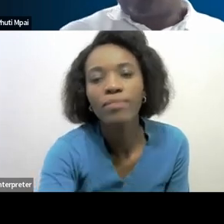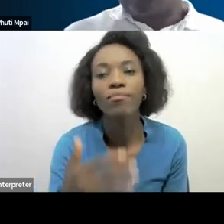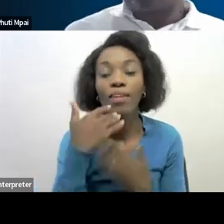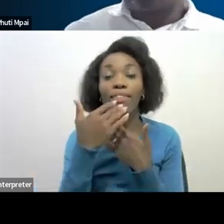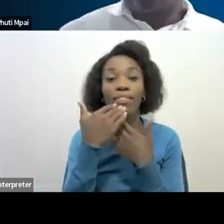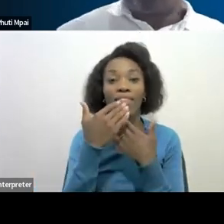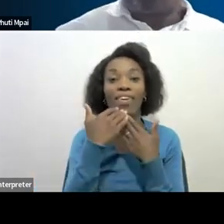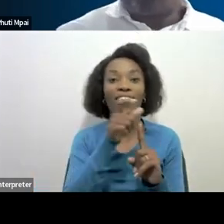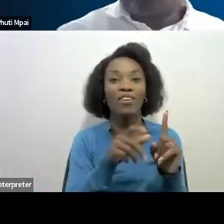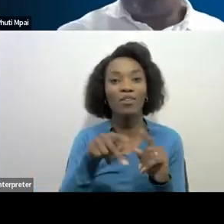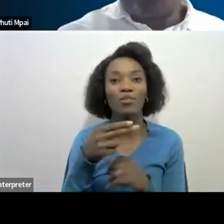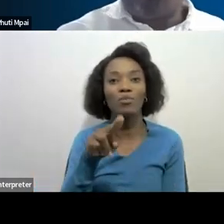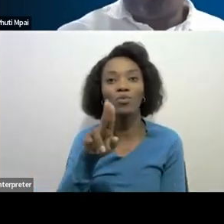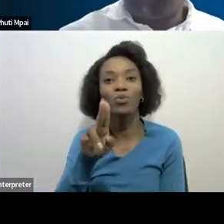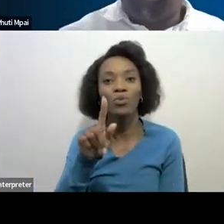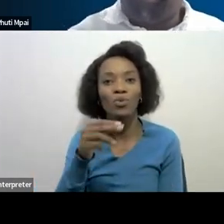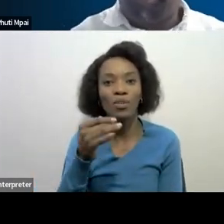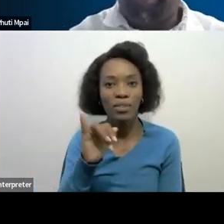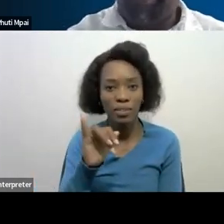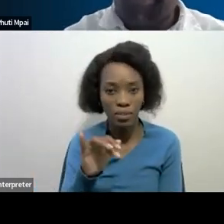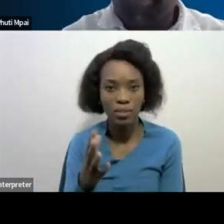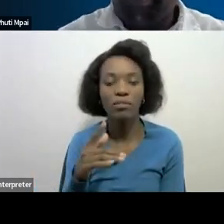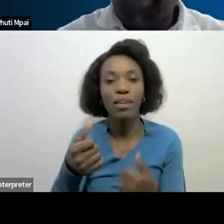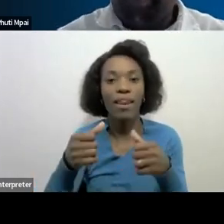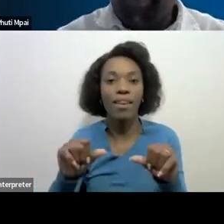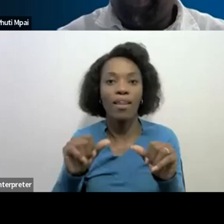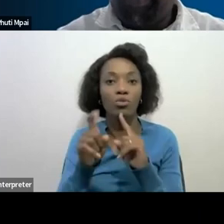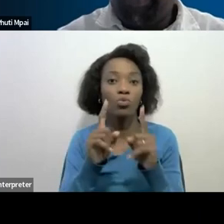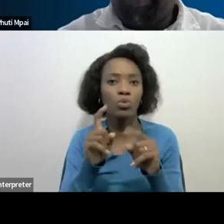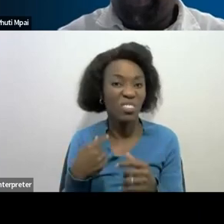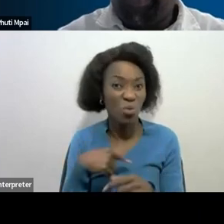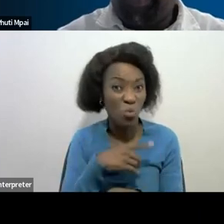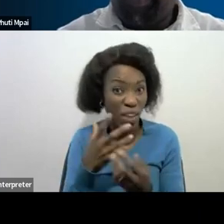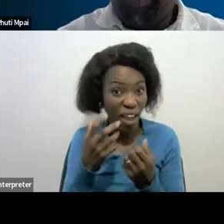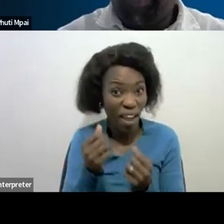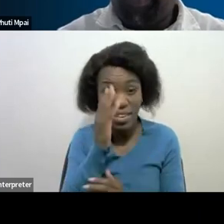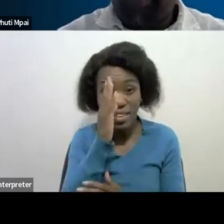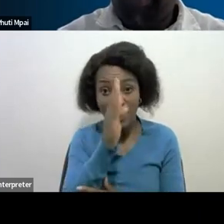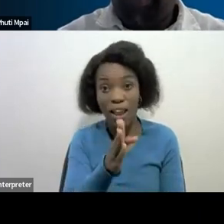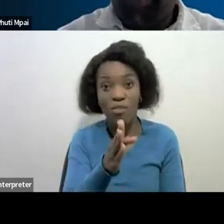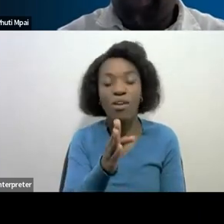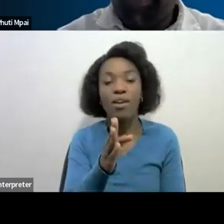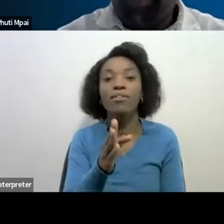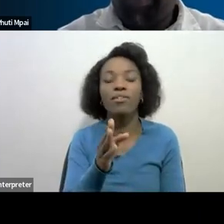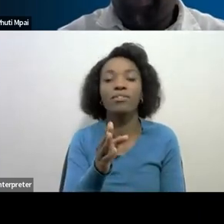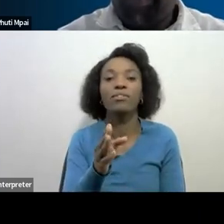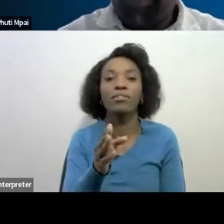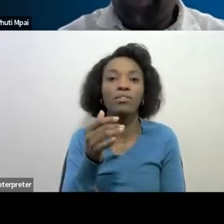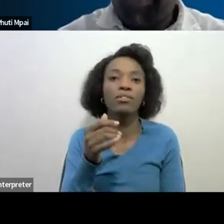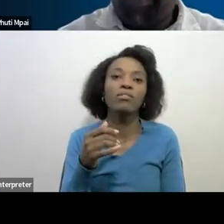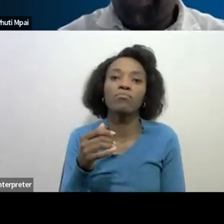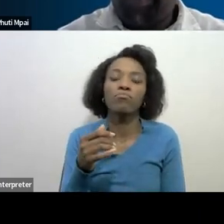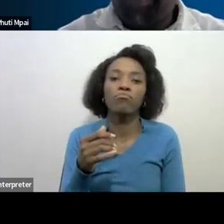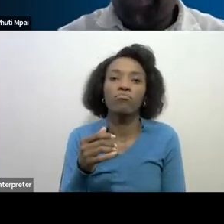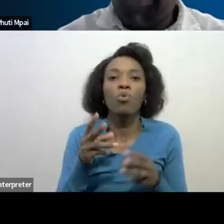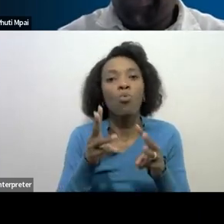response the next question is do we have a direct line for me to register as an